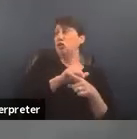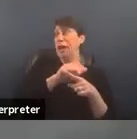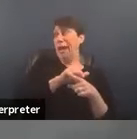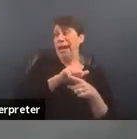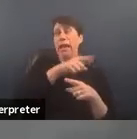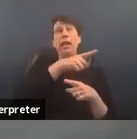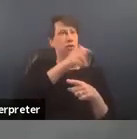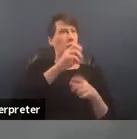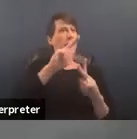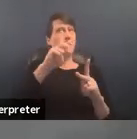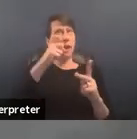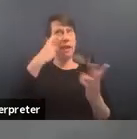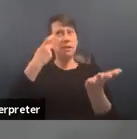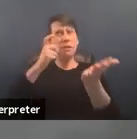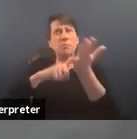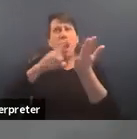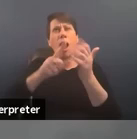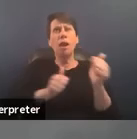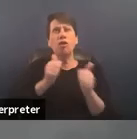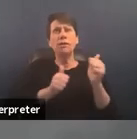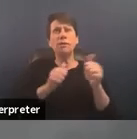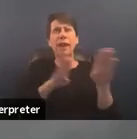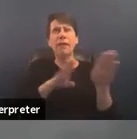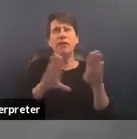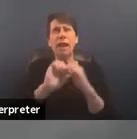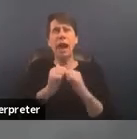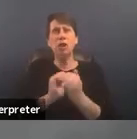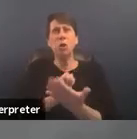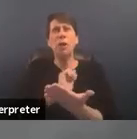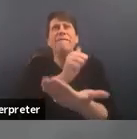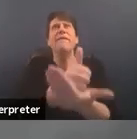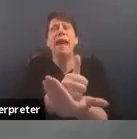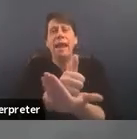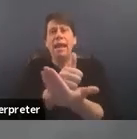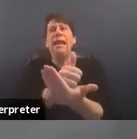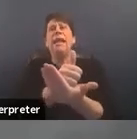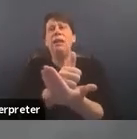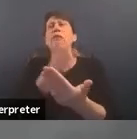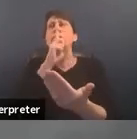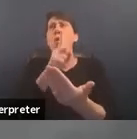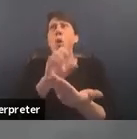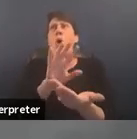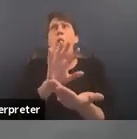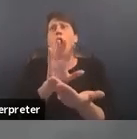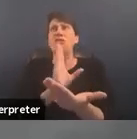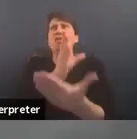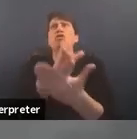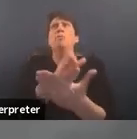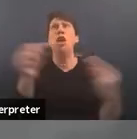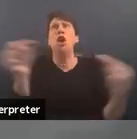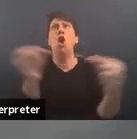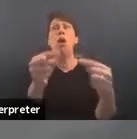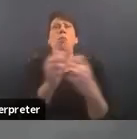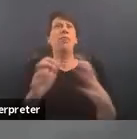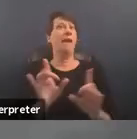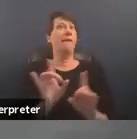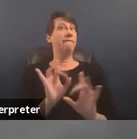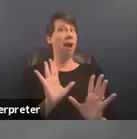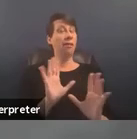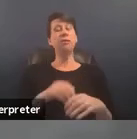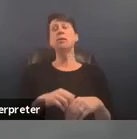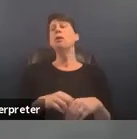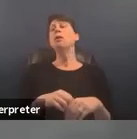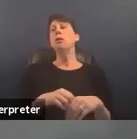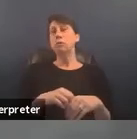spot aggressive behaviors and how to intervene non-violently and interrupting harm it may be training that promotes consent and